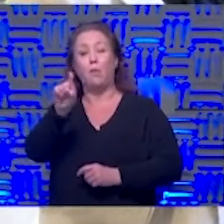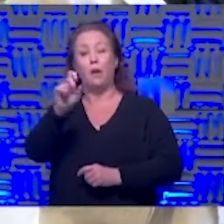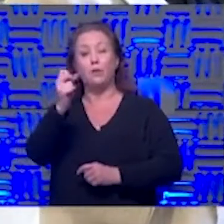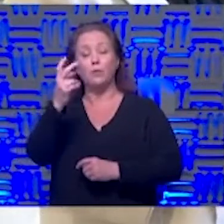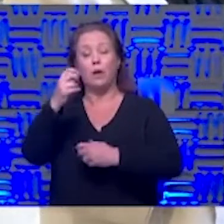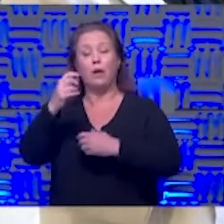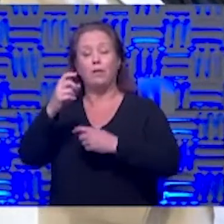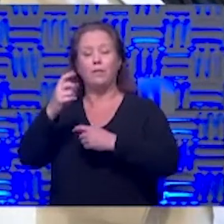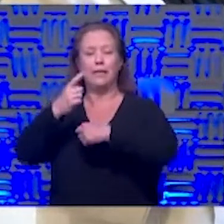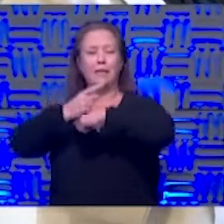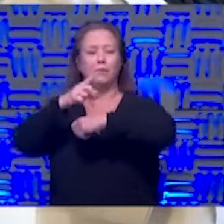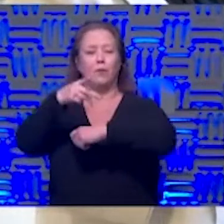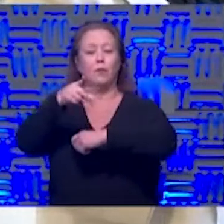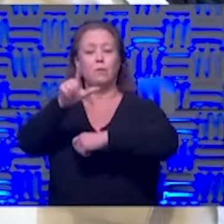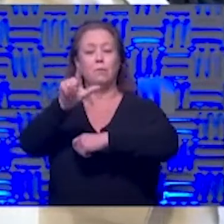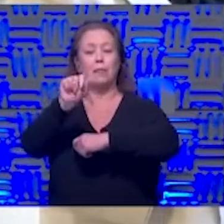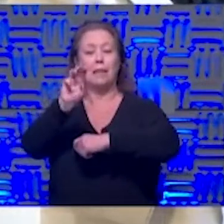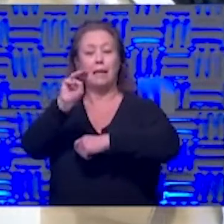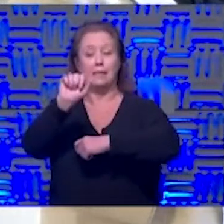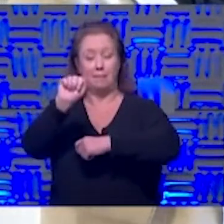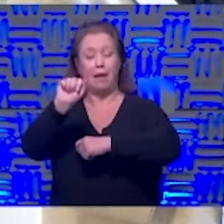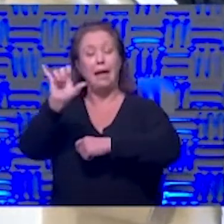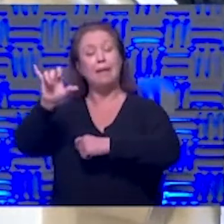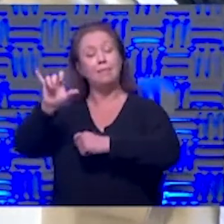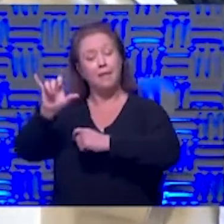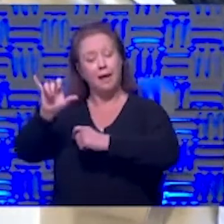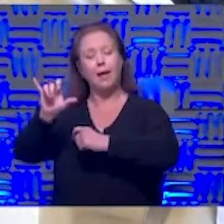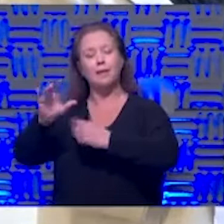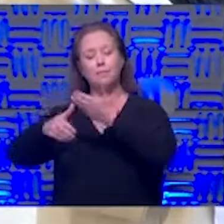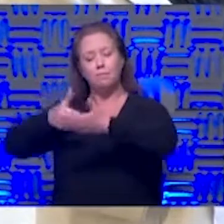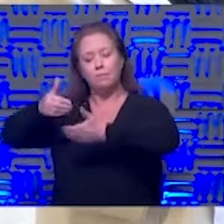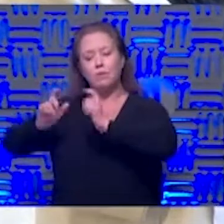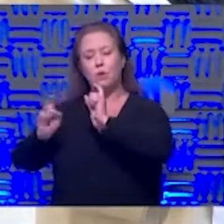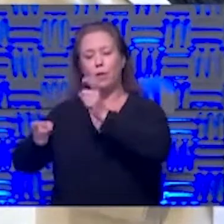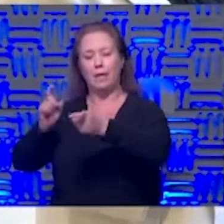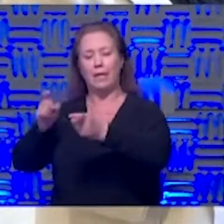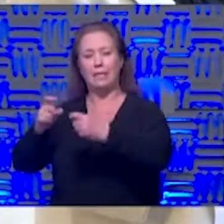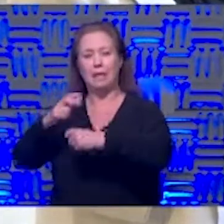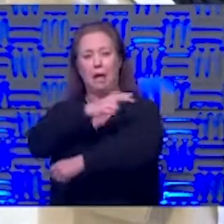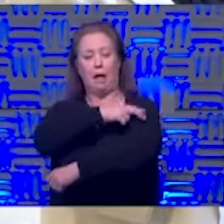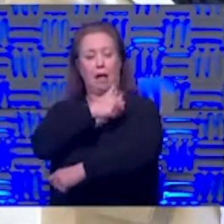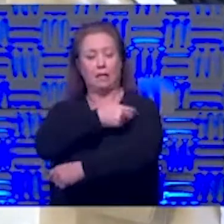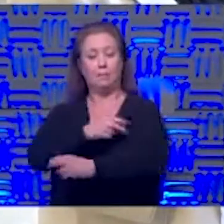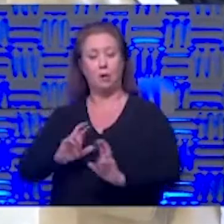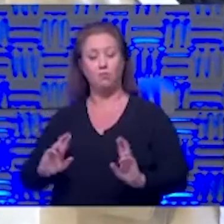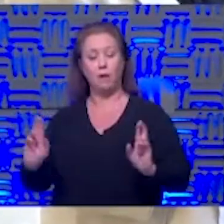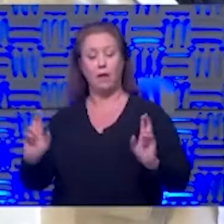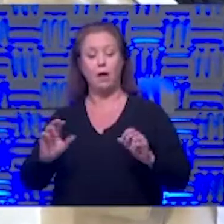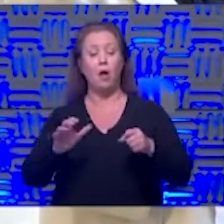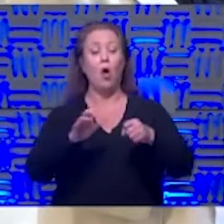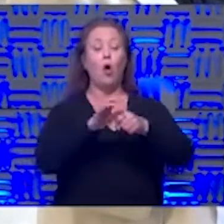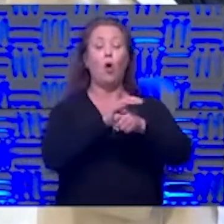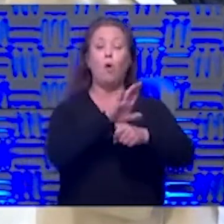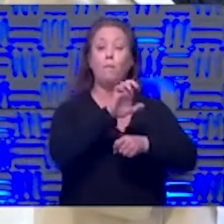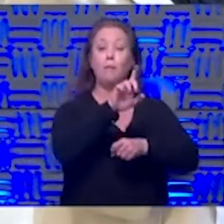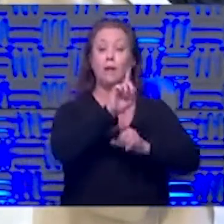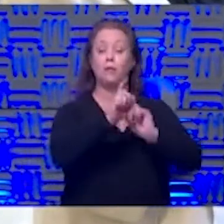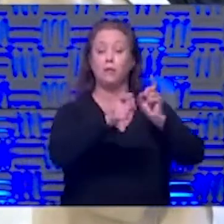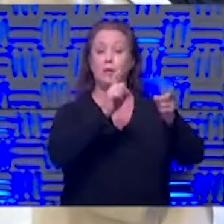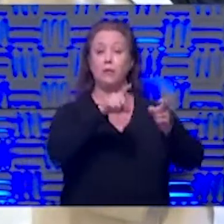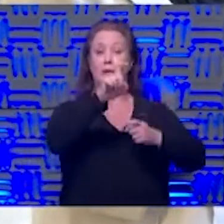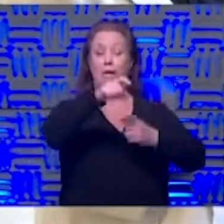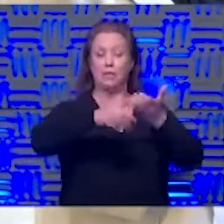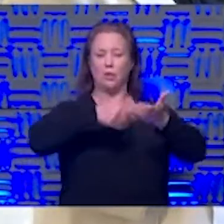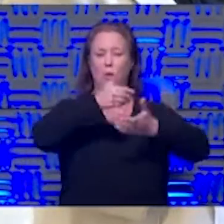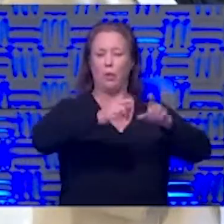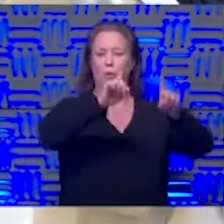plasma and saline that procedure on that blood is hospital ready whereas a whole blood donation is has to go through